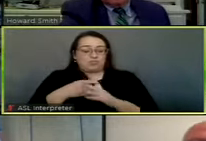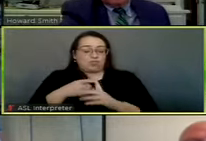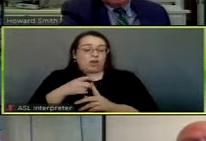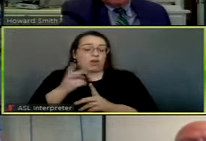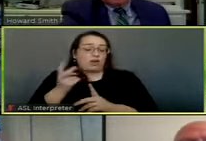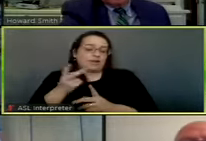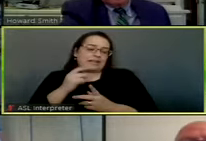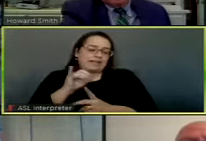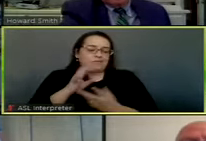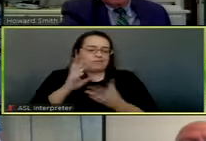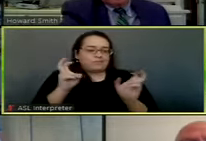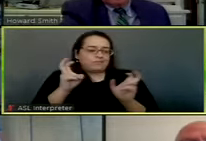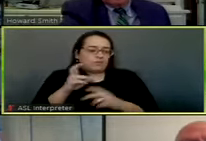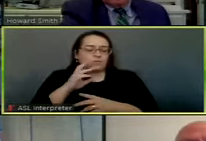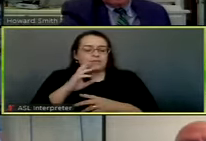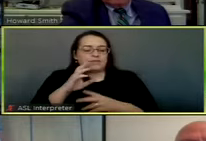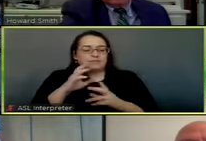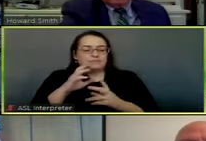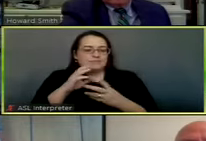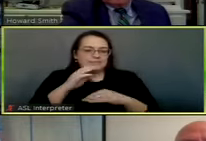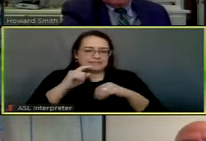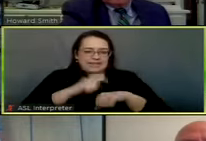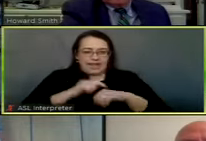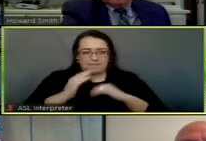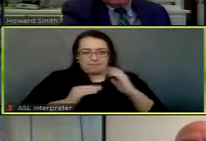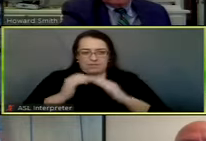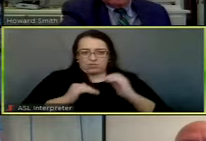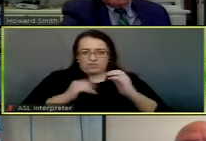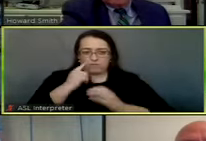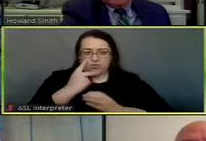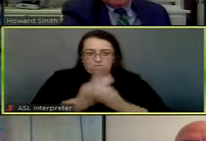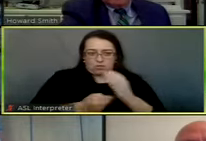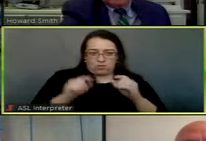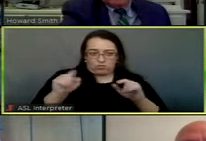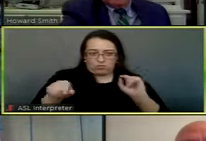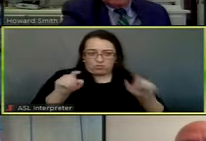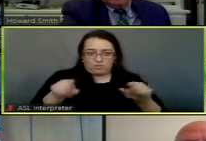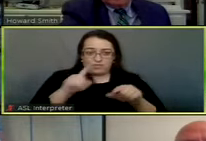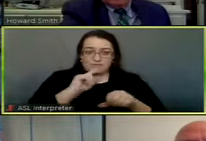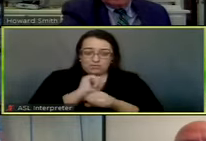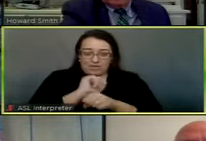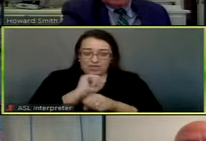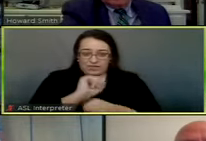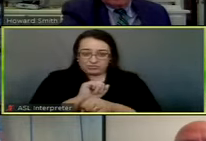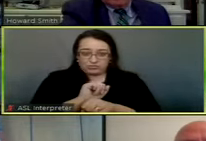that it builds time in for both sides that you have actually,